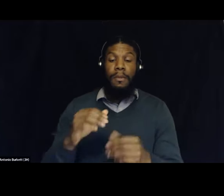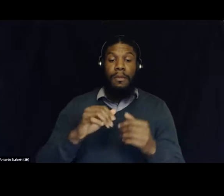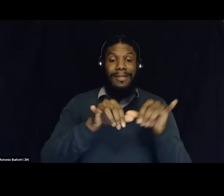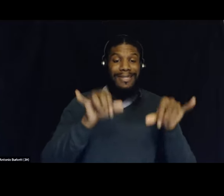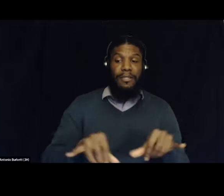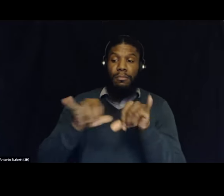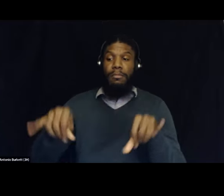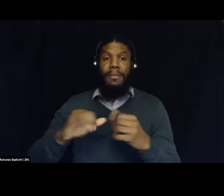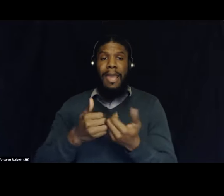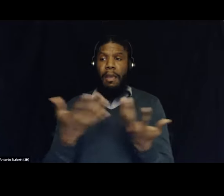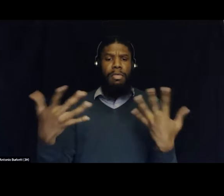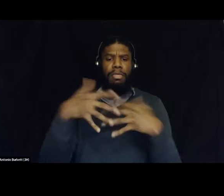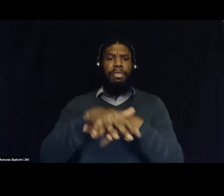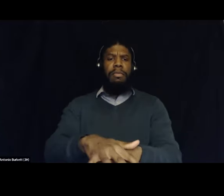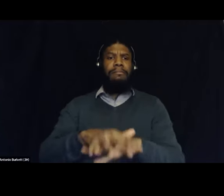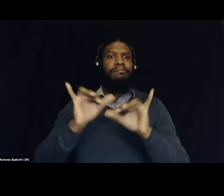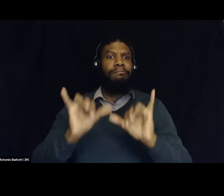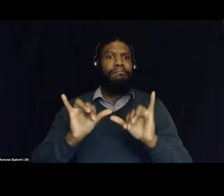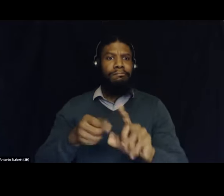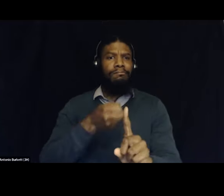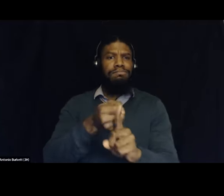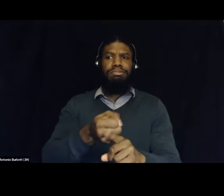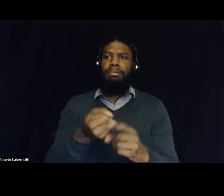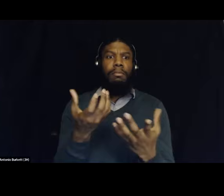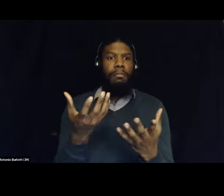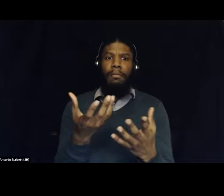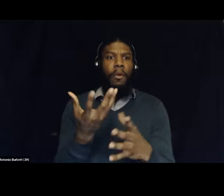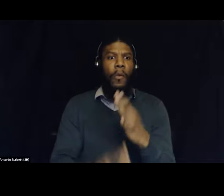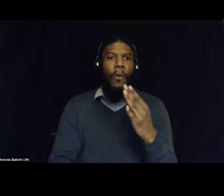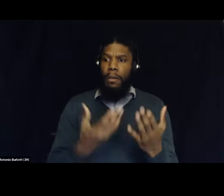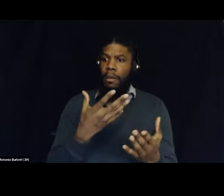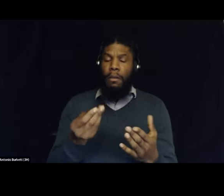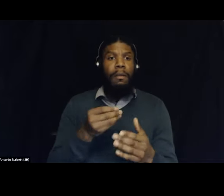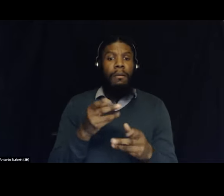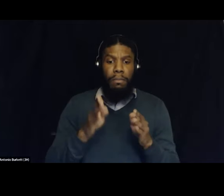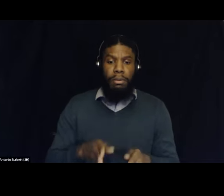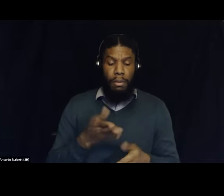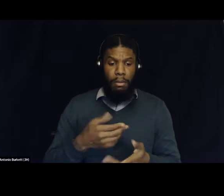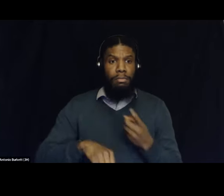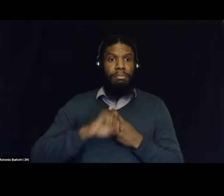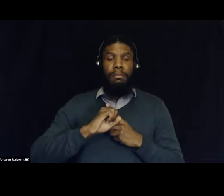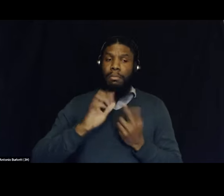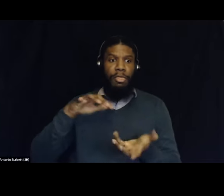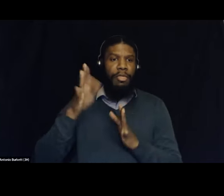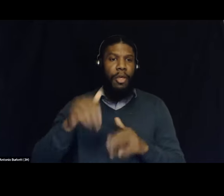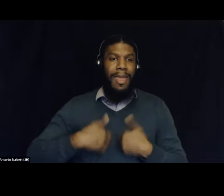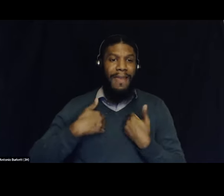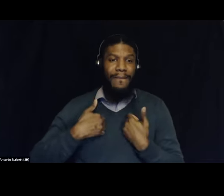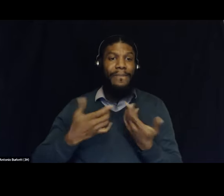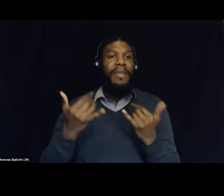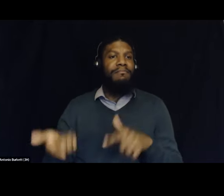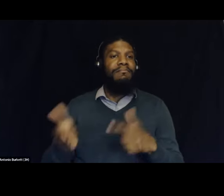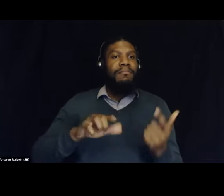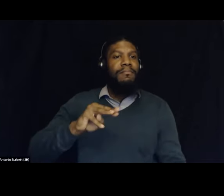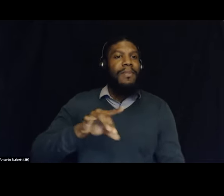devastating series of losses across multiple areas of a person's life. And with that, I'll pass it back to Melissa to introduce our panelists for